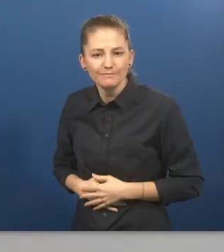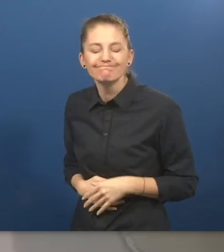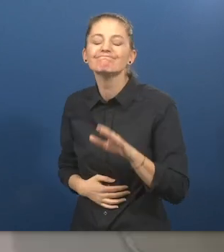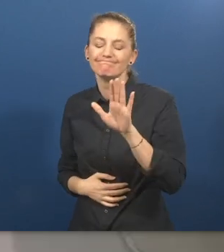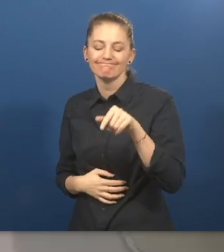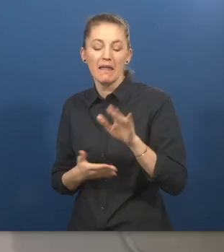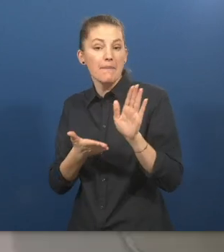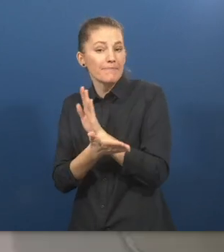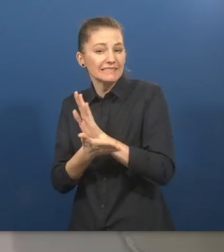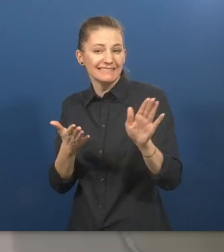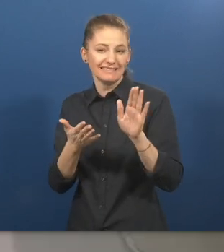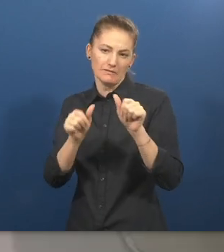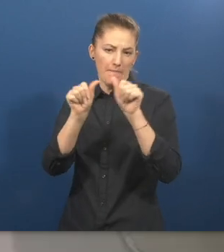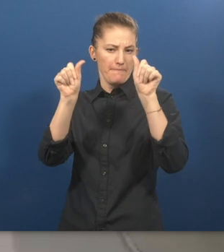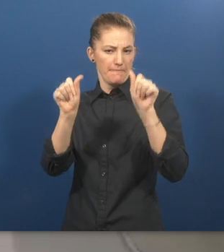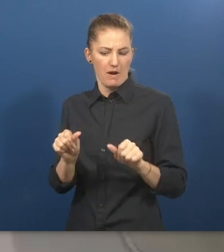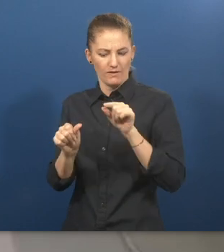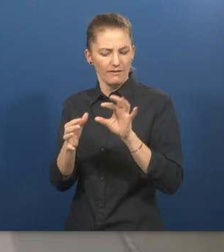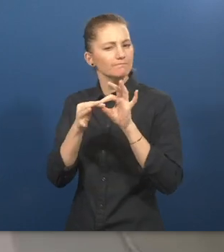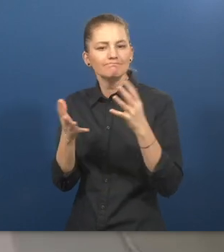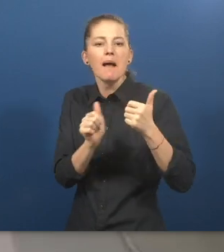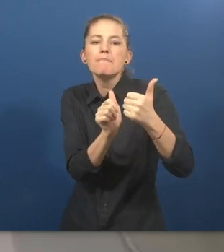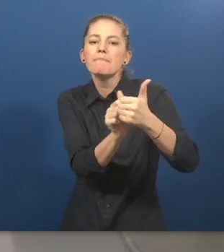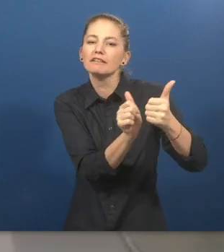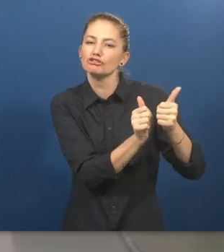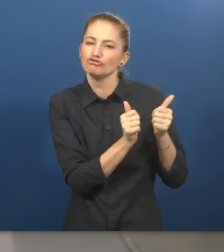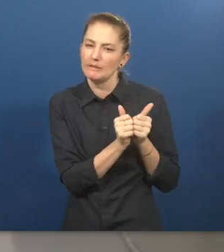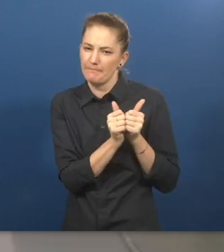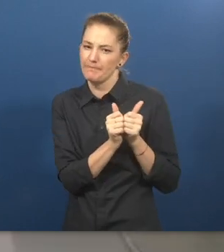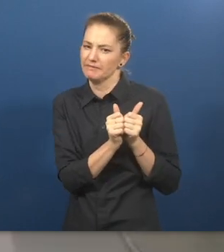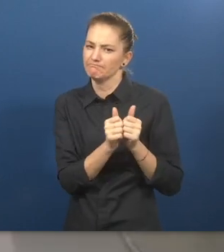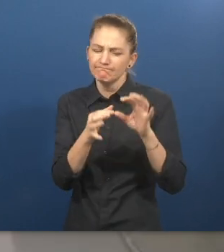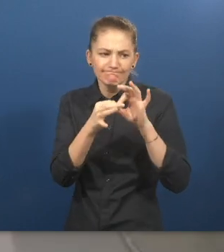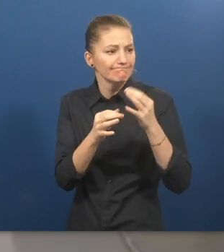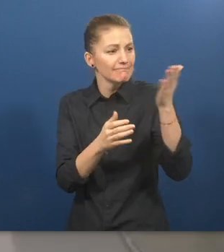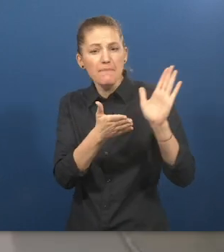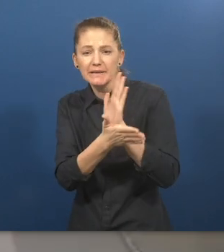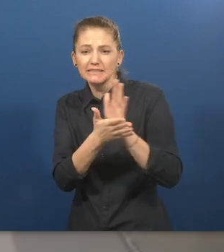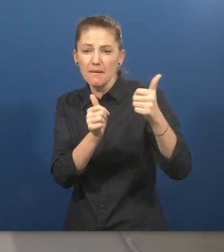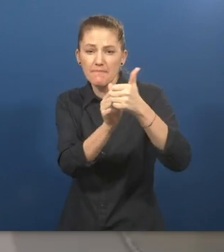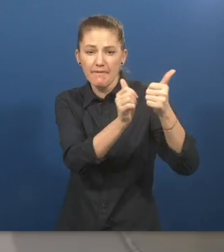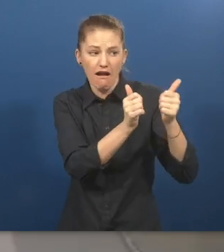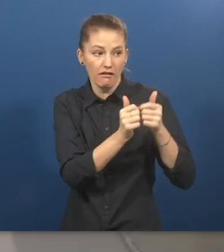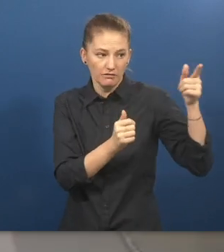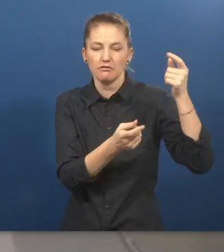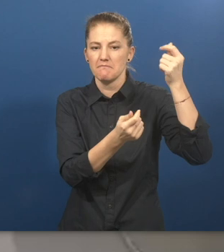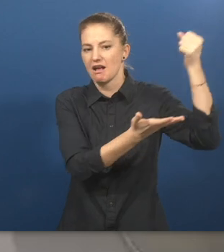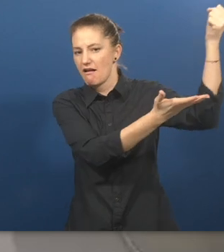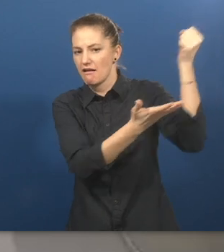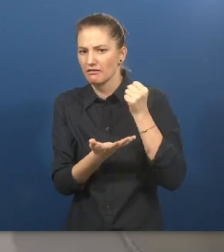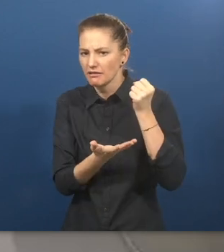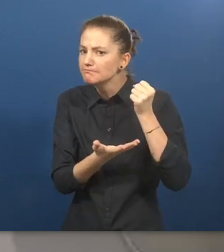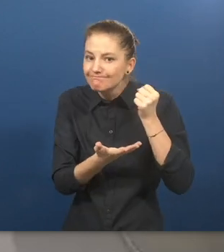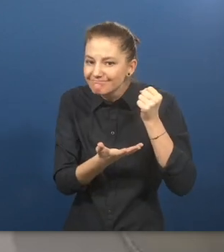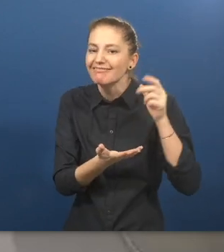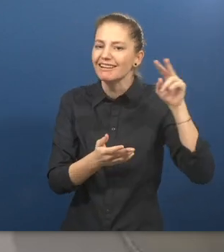Business model is based on a partnership model between our business partners who fund